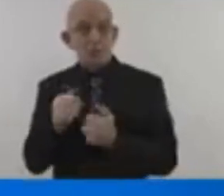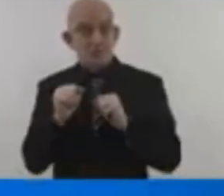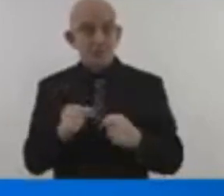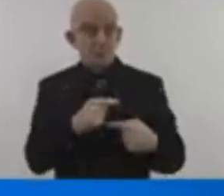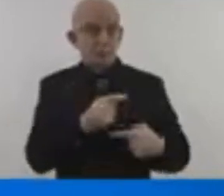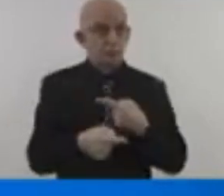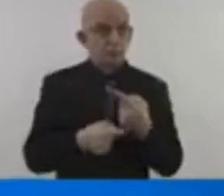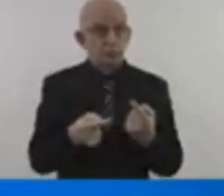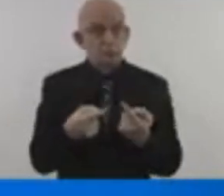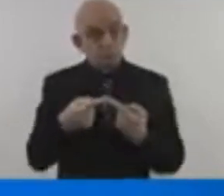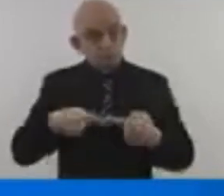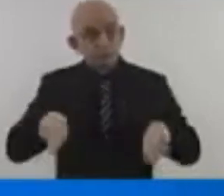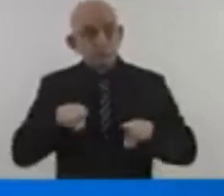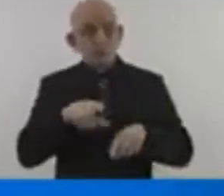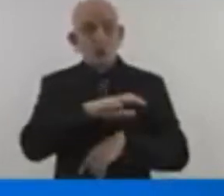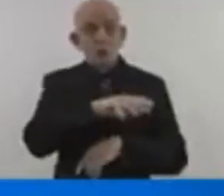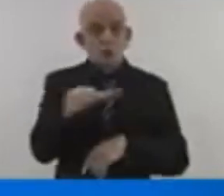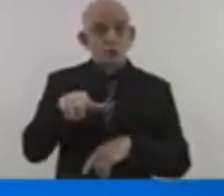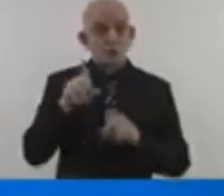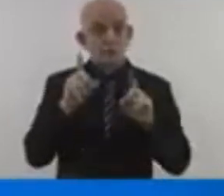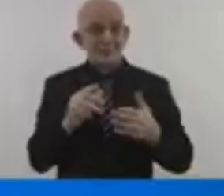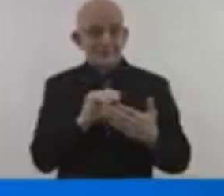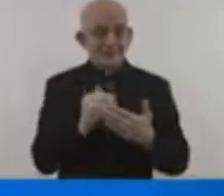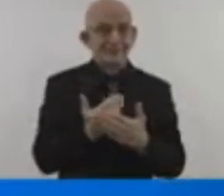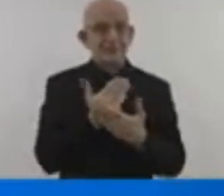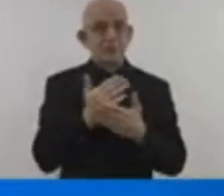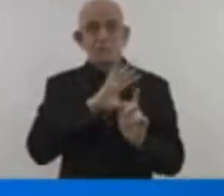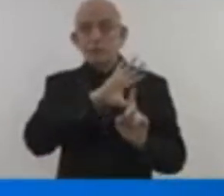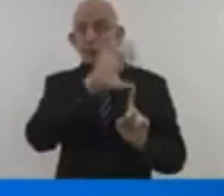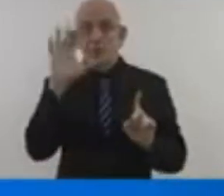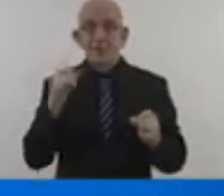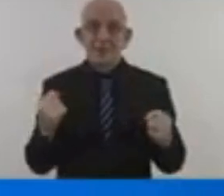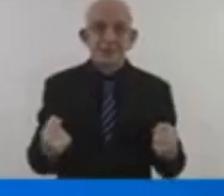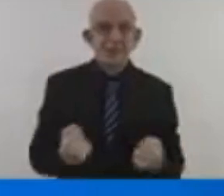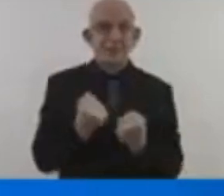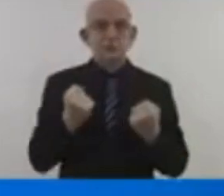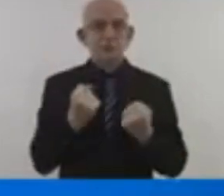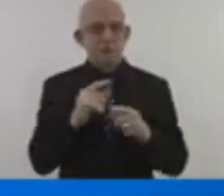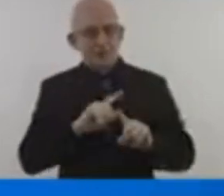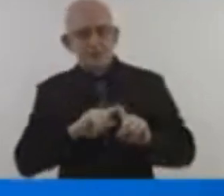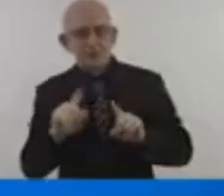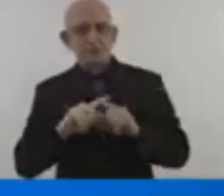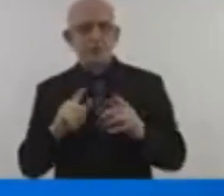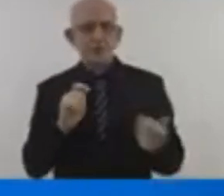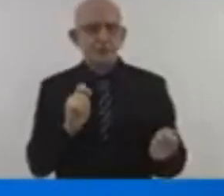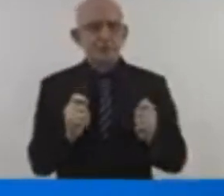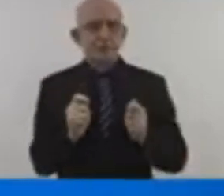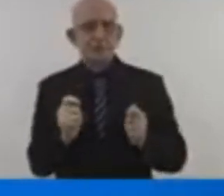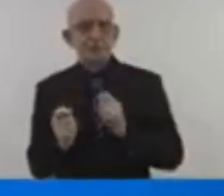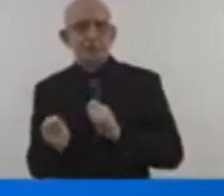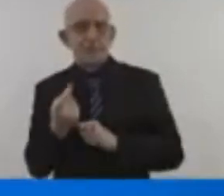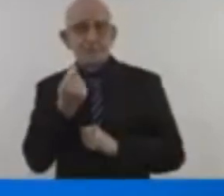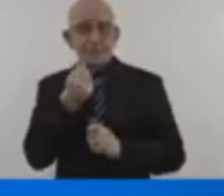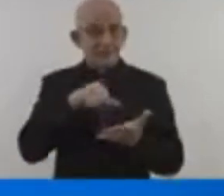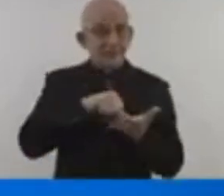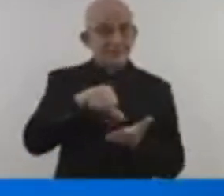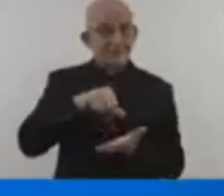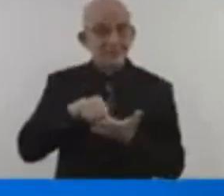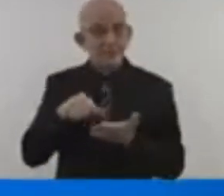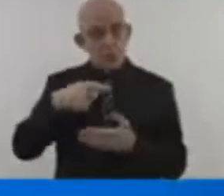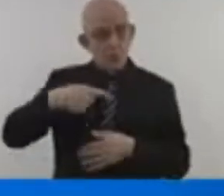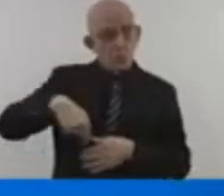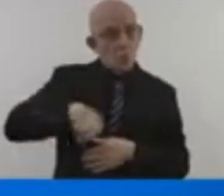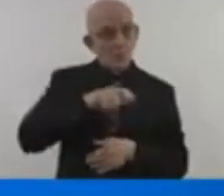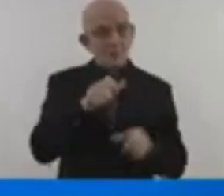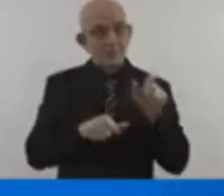to be protected by an alert system by 2027 in line with our early warnings for all initiative.